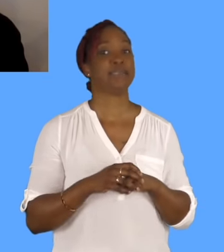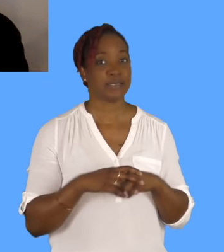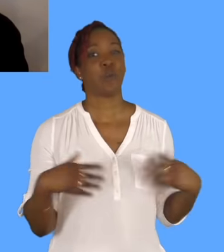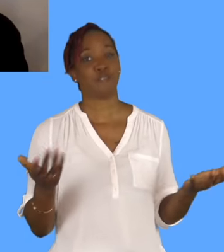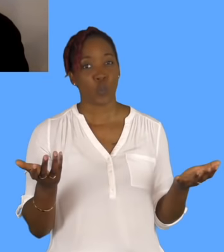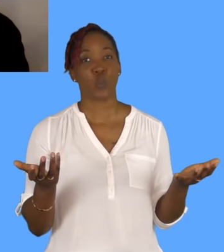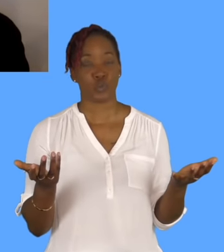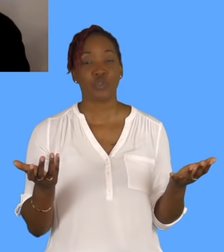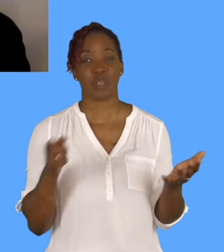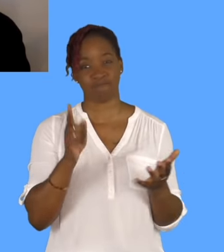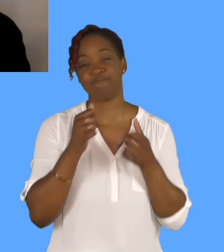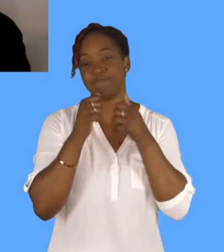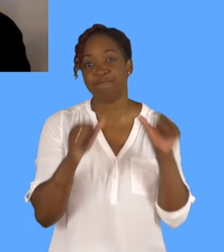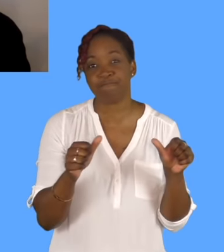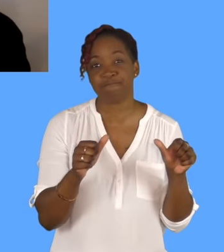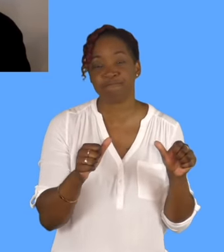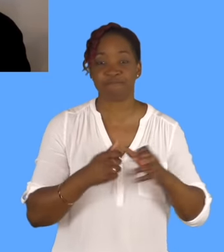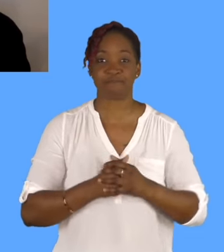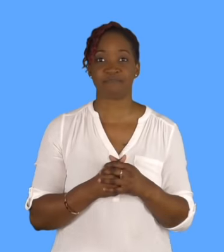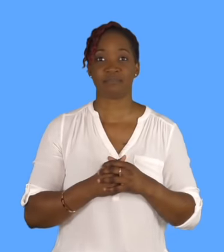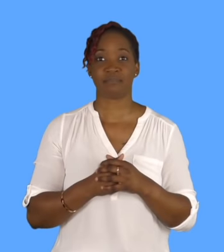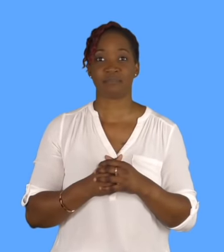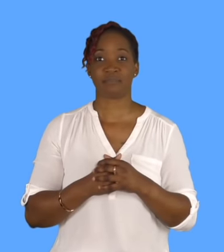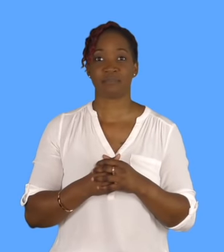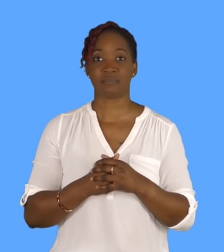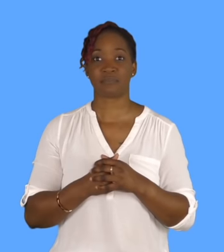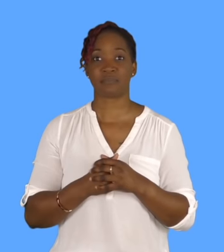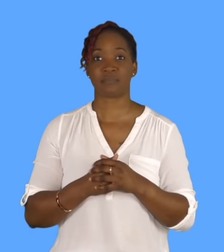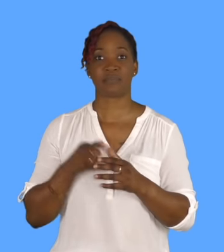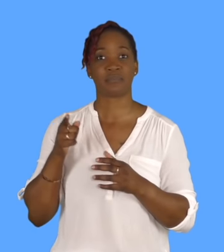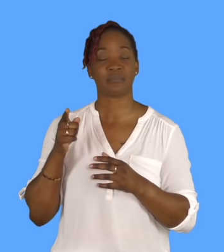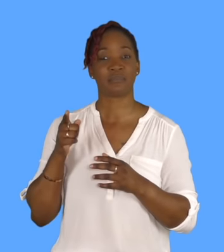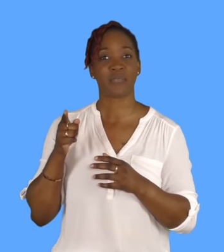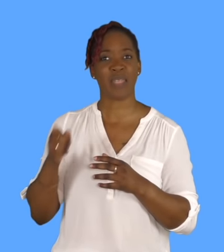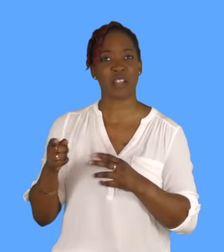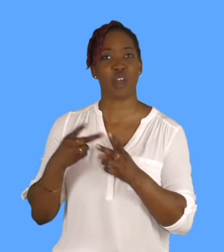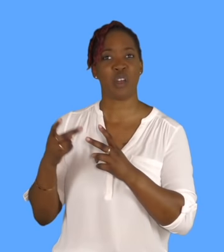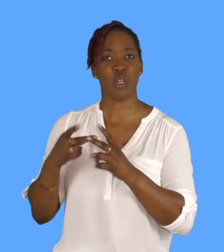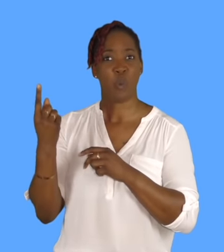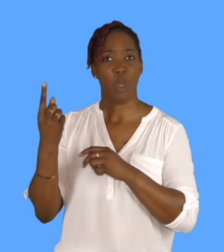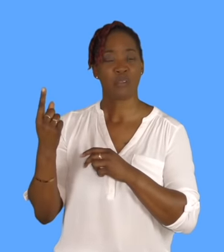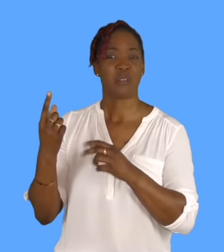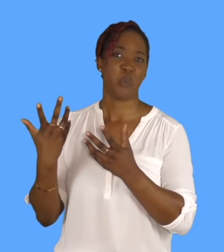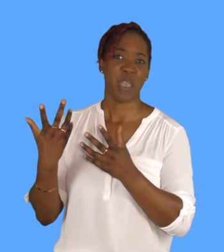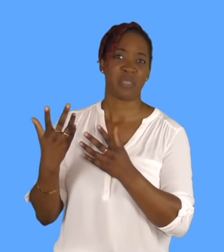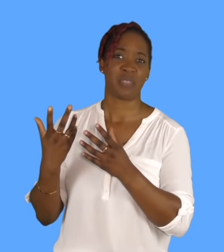Of that, or one of my favourites is Restless Natives. If you get a chance, watch that. What was it called again?